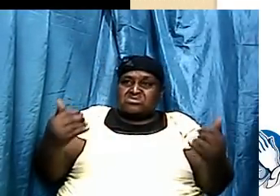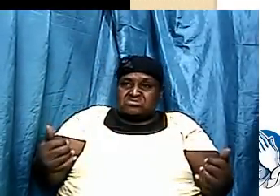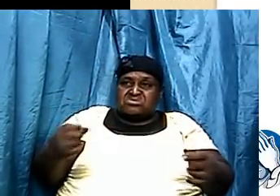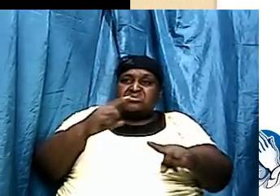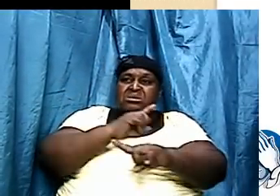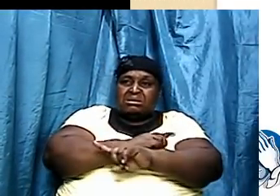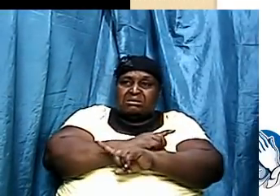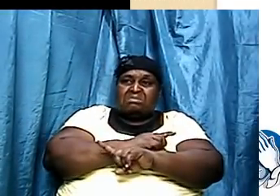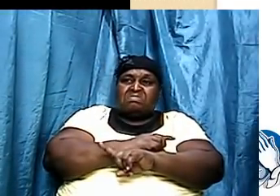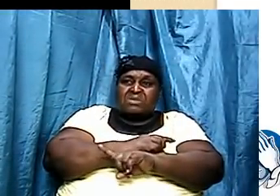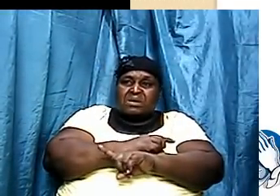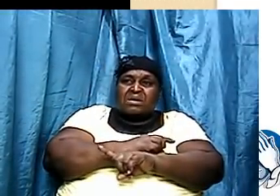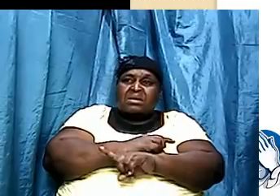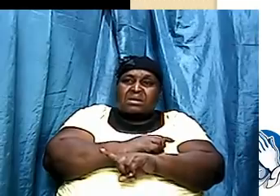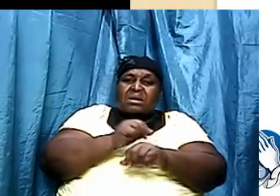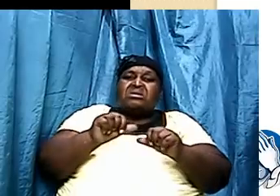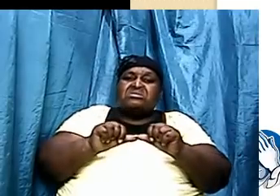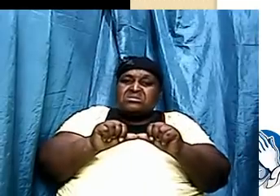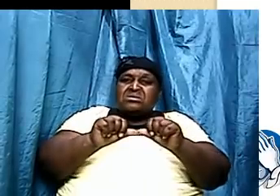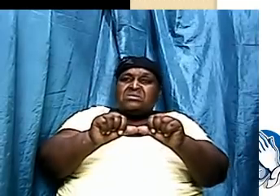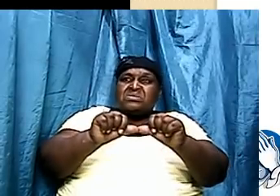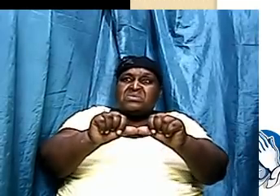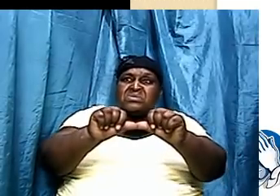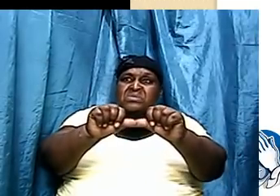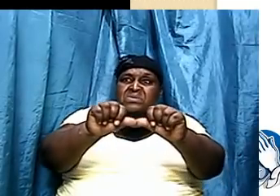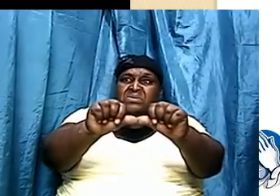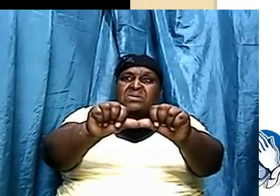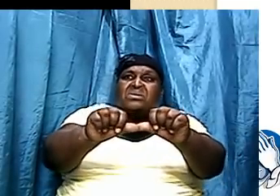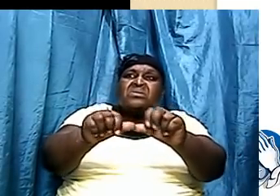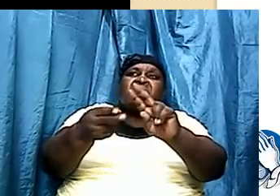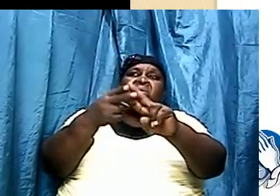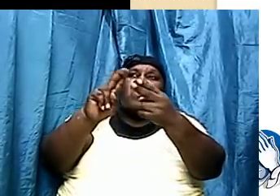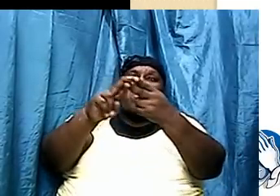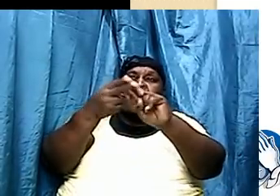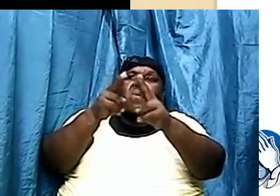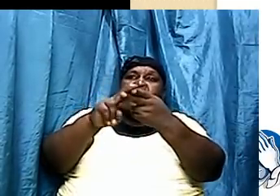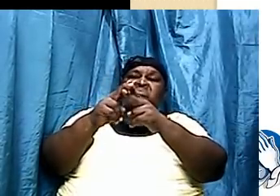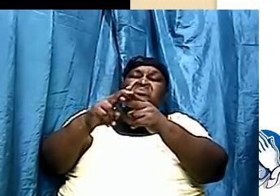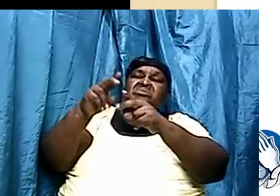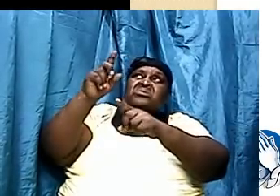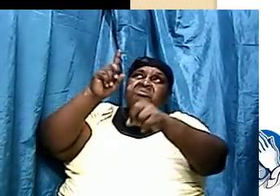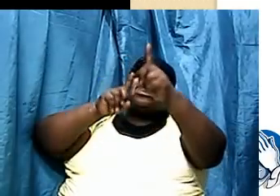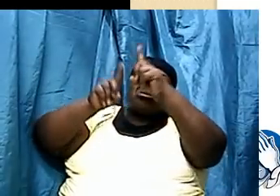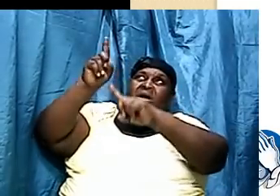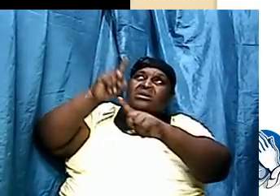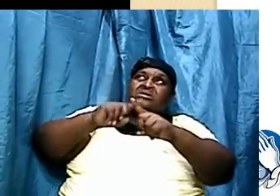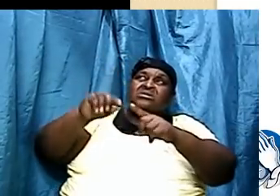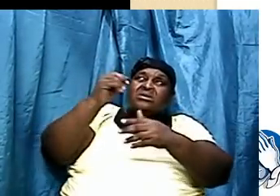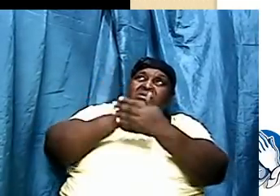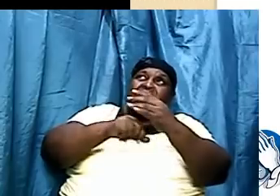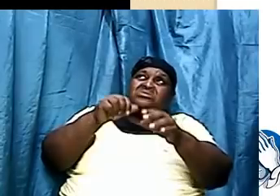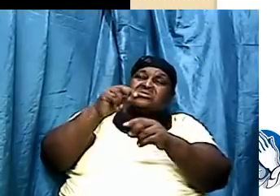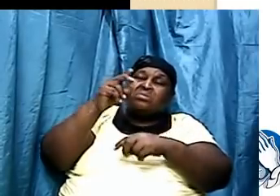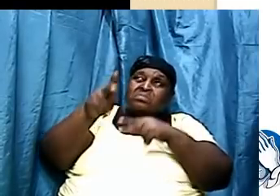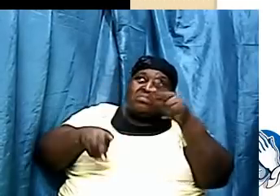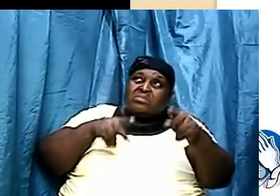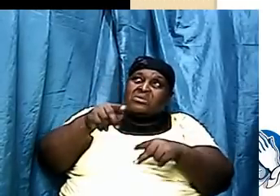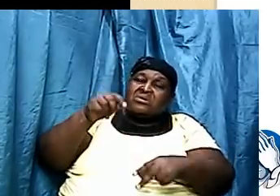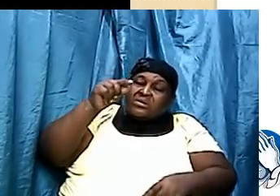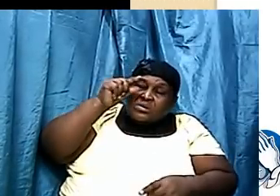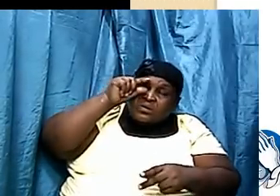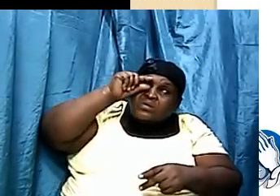counted and that was the age of some of them huge telescope that they have today and it is really telescopes that they have